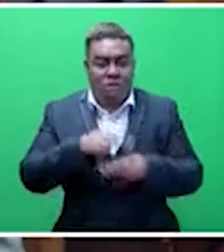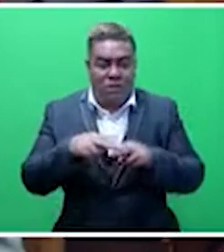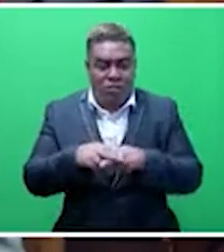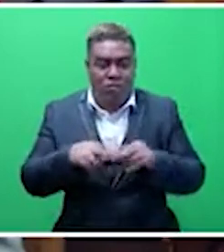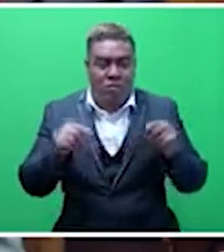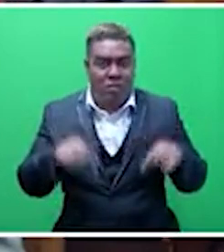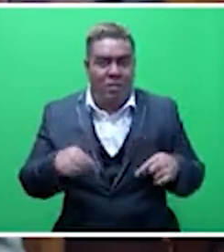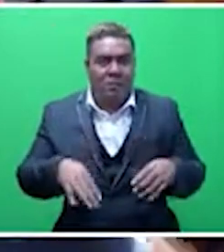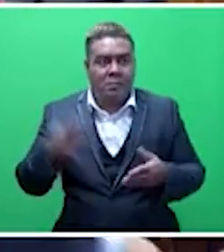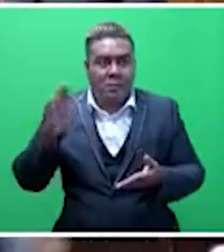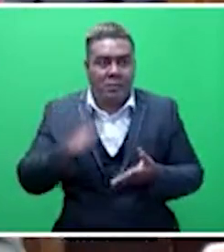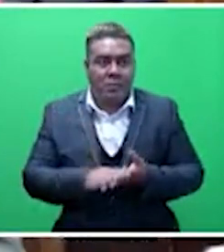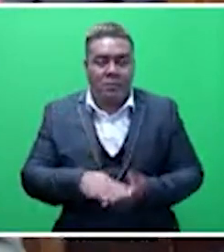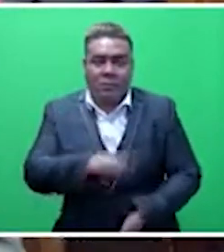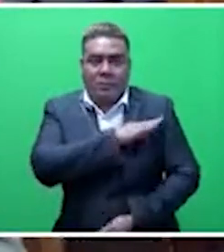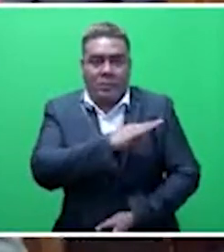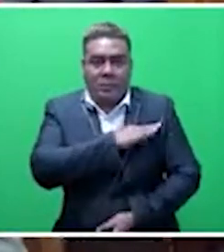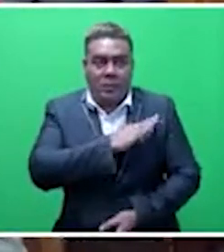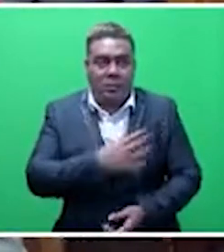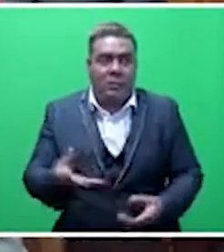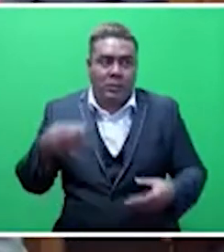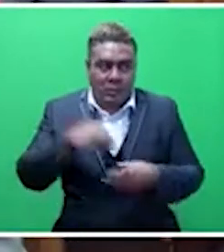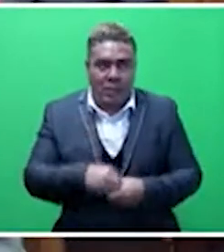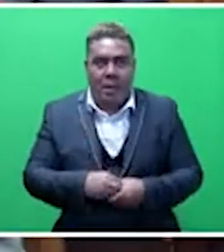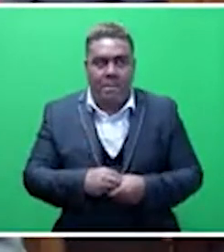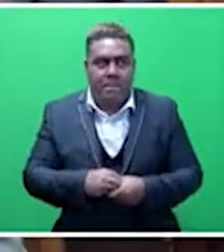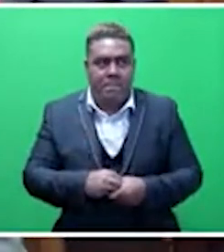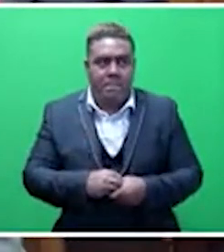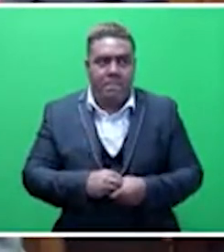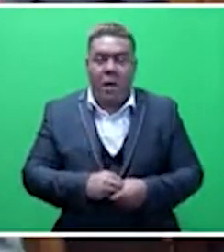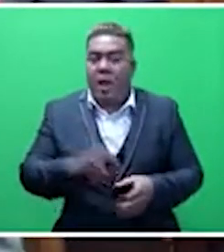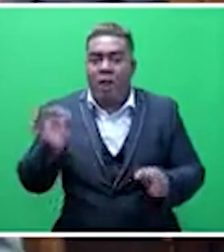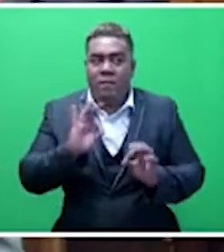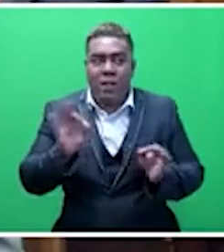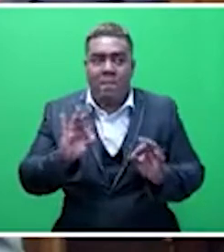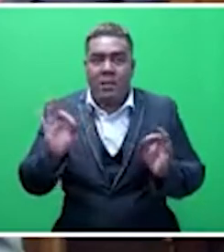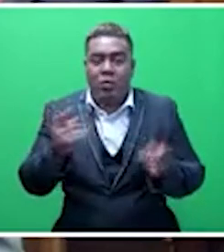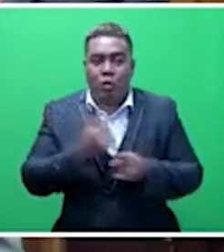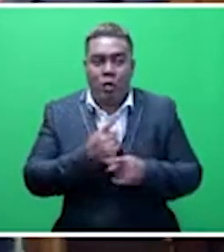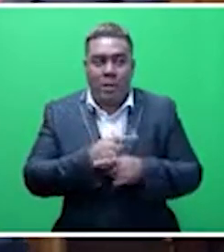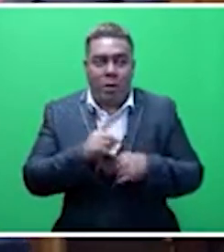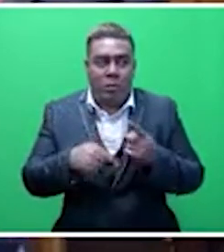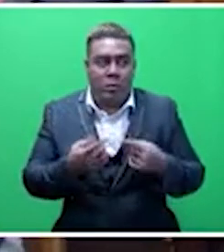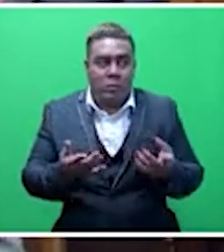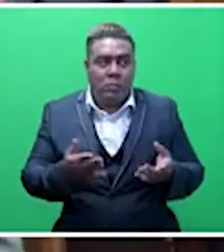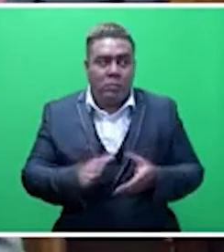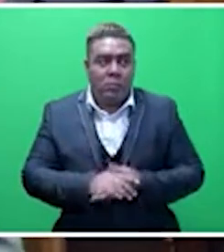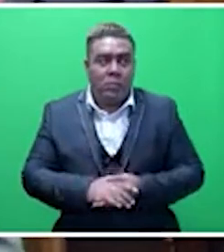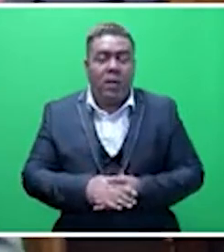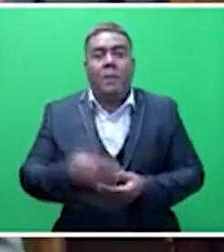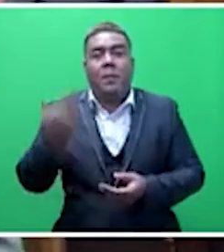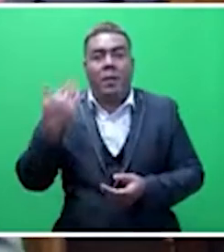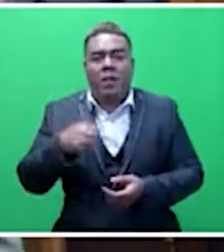there was never minimum wage until Beny Marama government introduced a minimum wage. None of them mentioned that. None of them mentioned, Mr. Speaker, Sir, that since